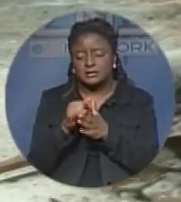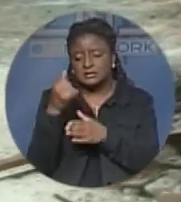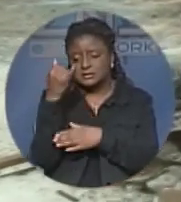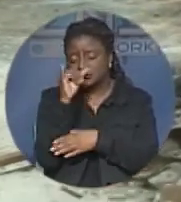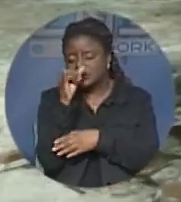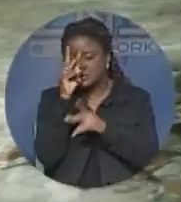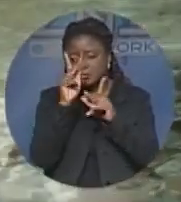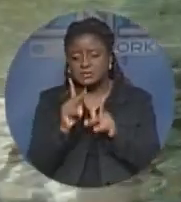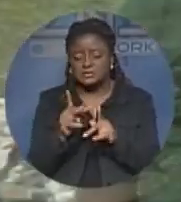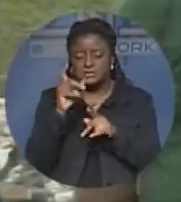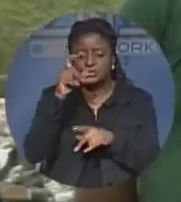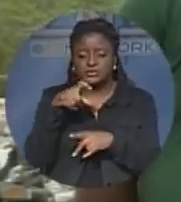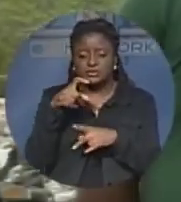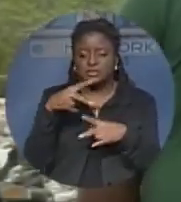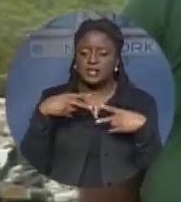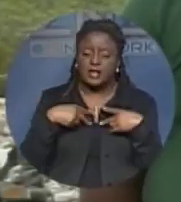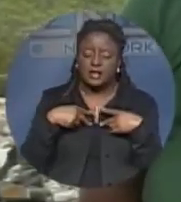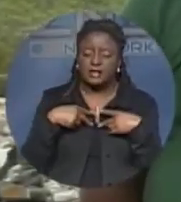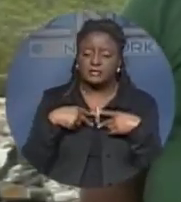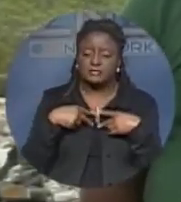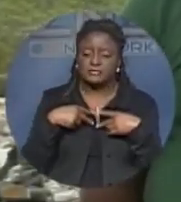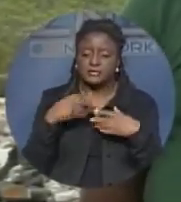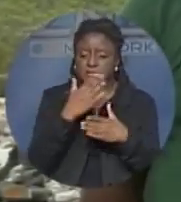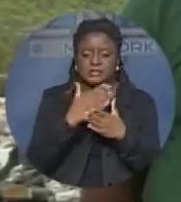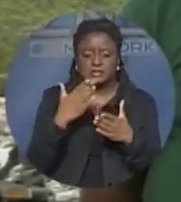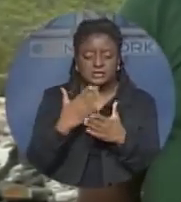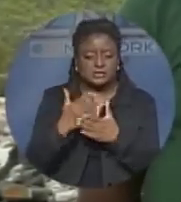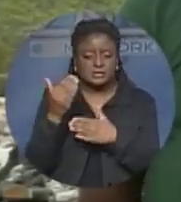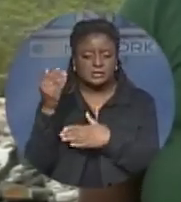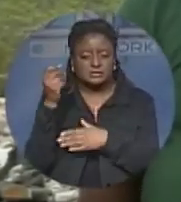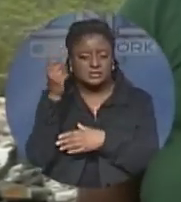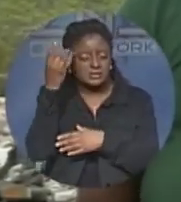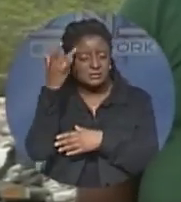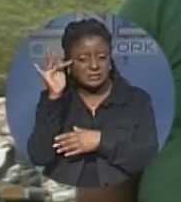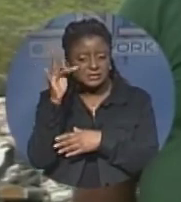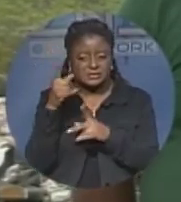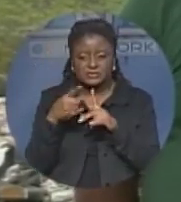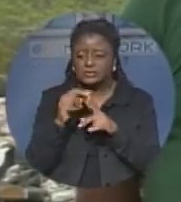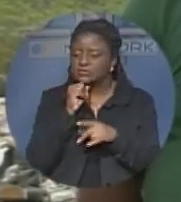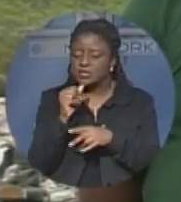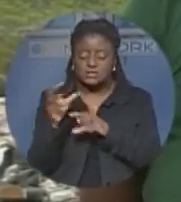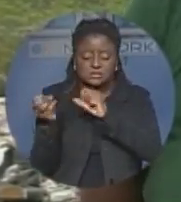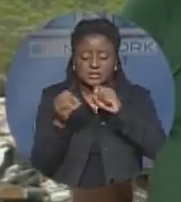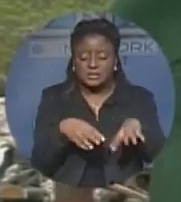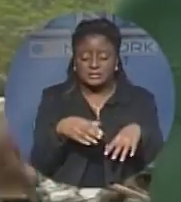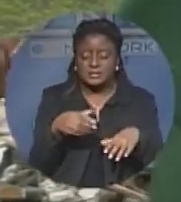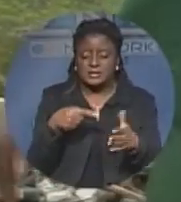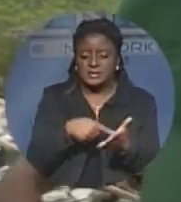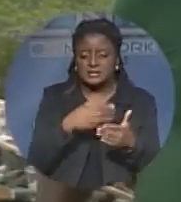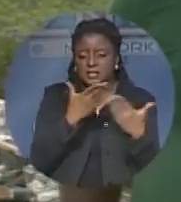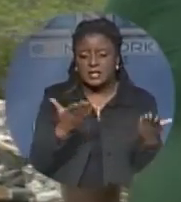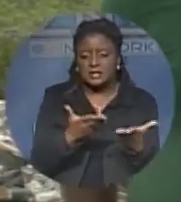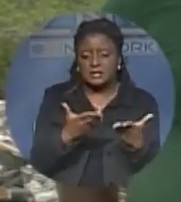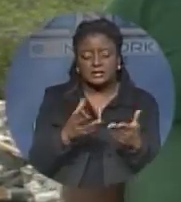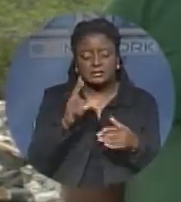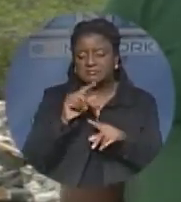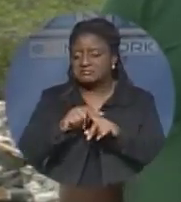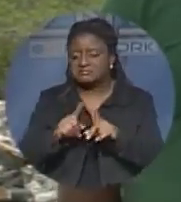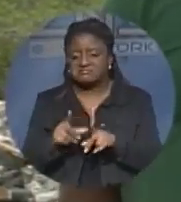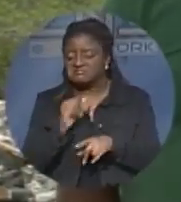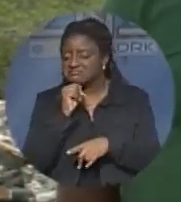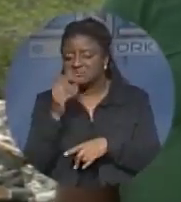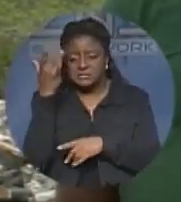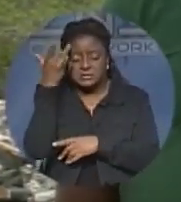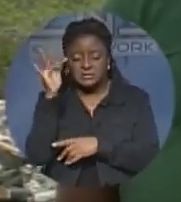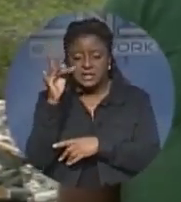an ounce of decency to go, boy, I really can't dump this here. But no, he doesn't. And he turns his vehicle around, dumps this right here